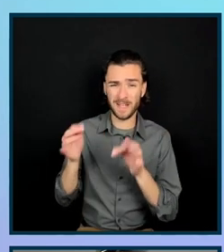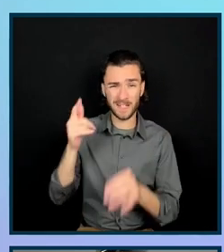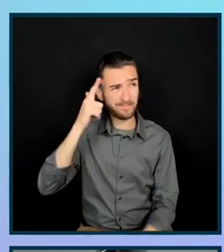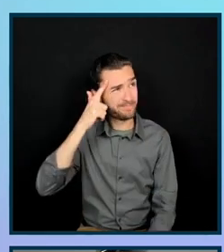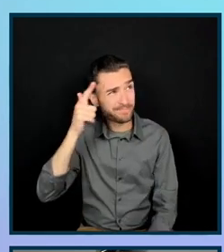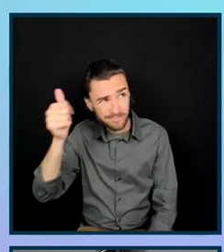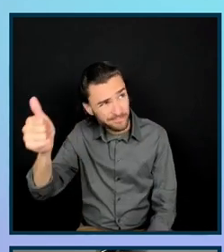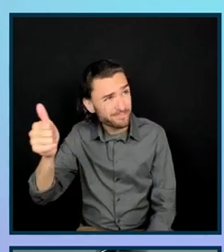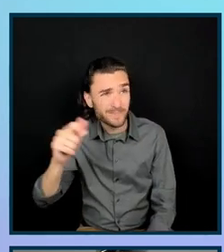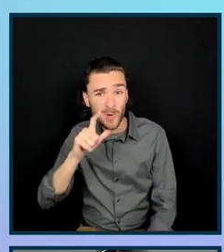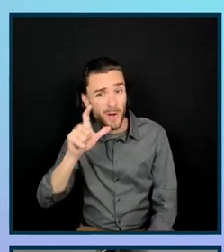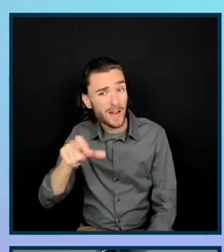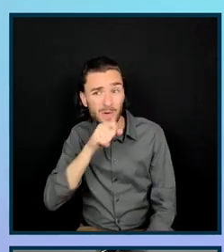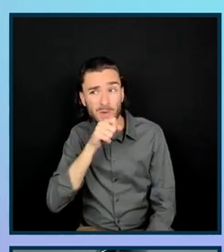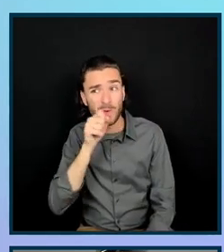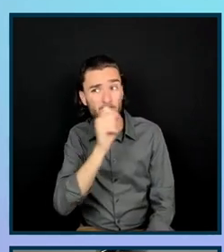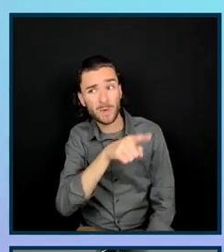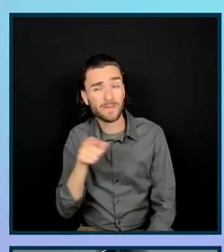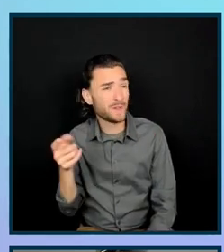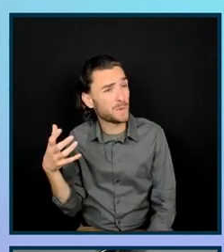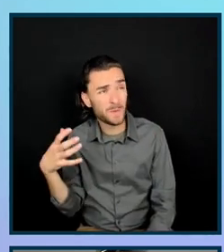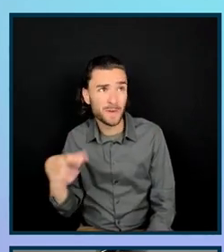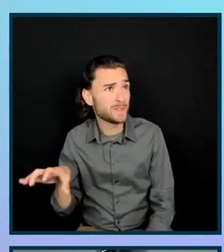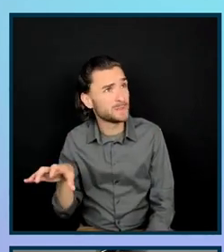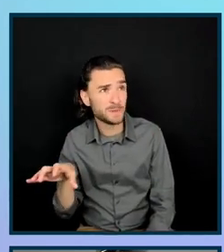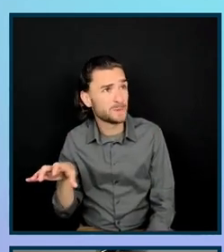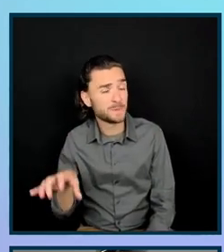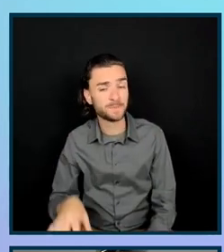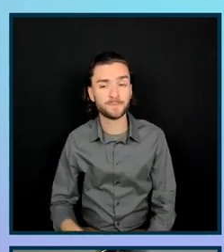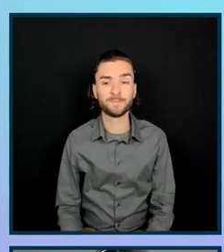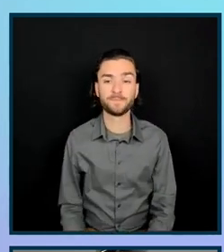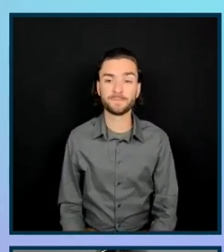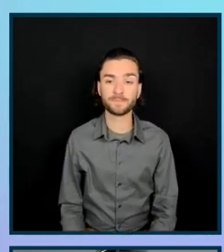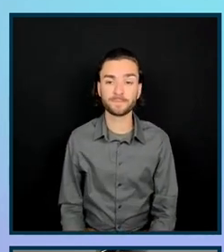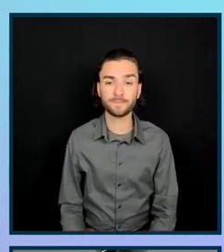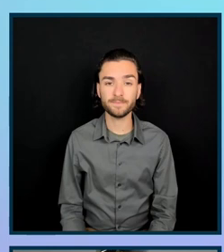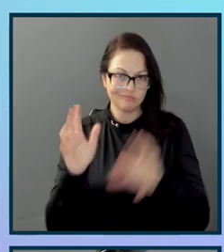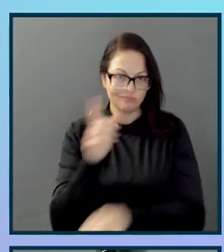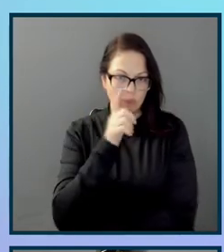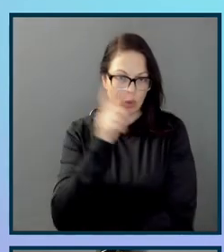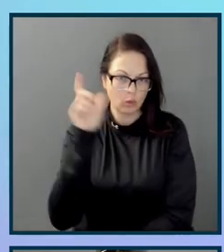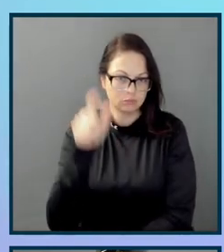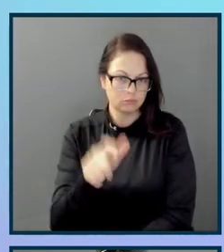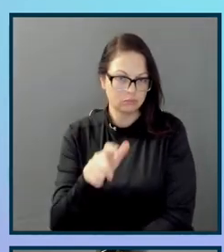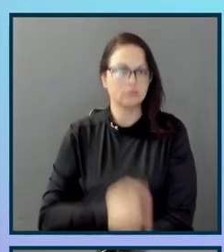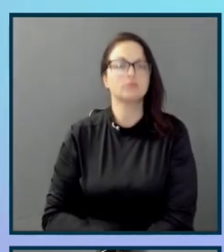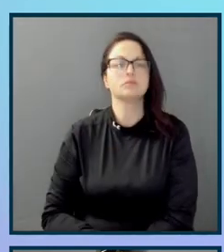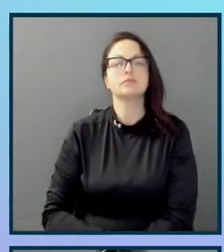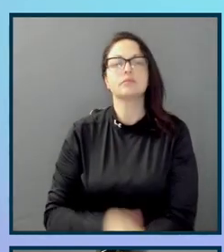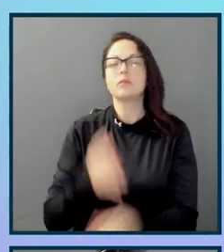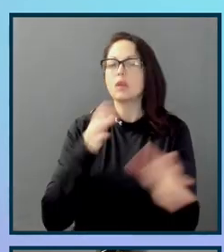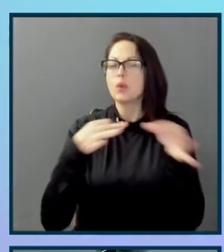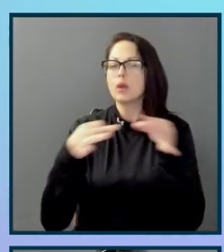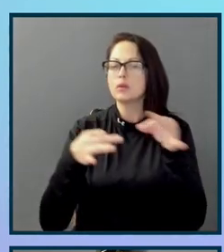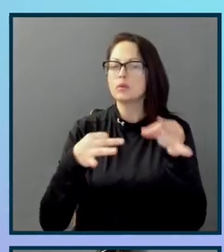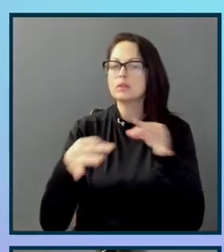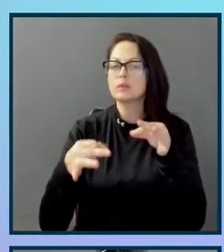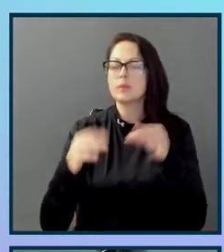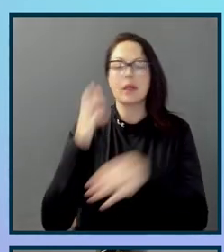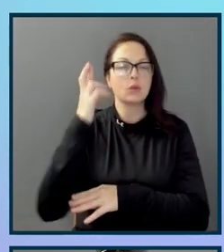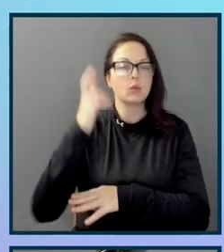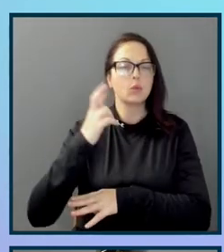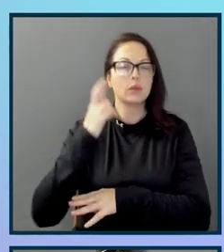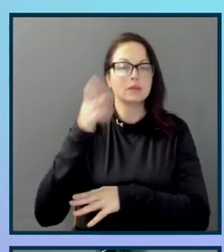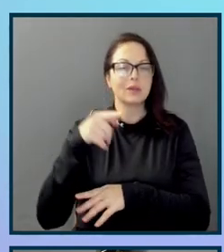have to disclose this information if they don't want to. And also, you know, when you're explaining your reasoning in the in the upfront, you can avoid a lot of the common